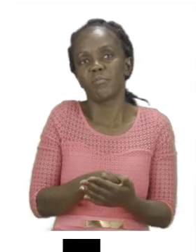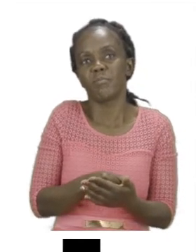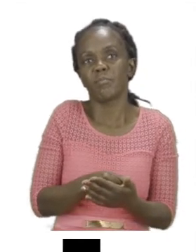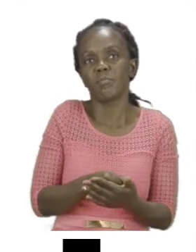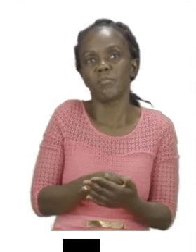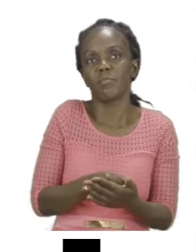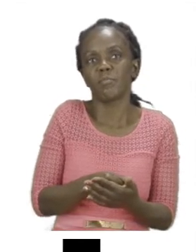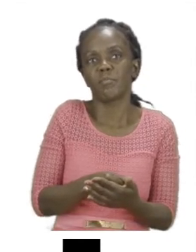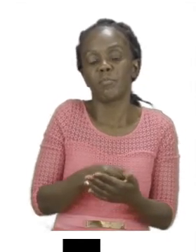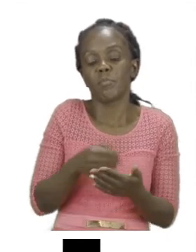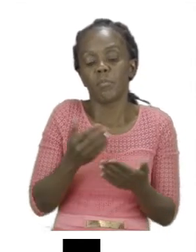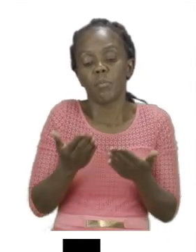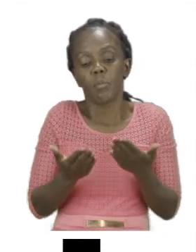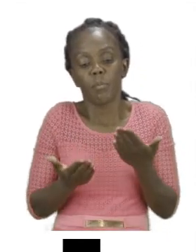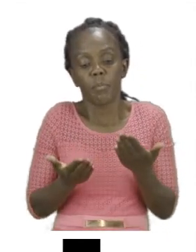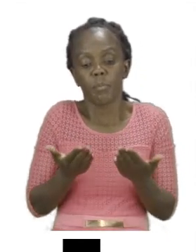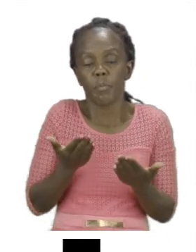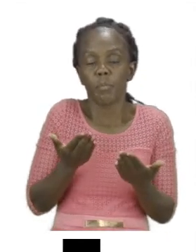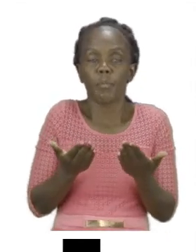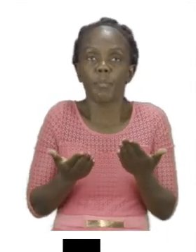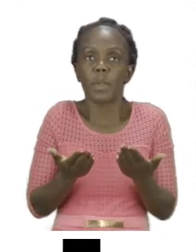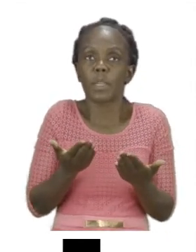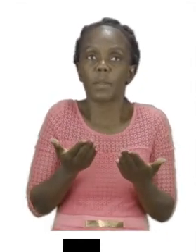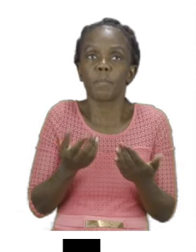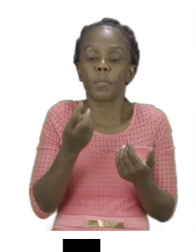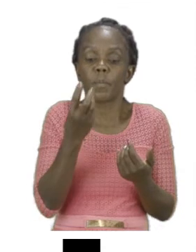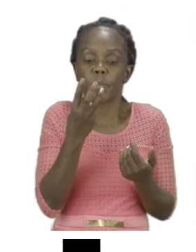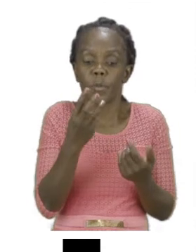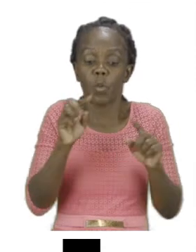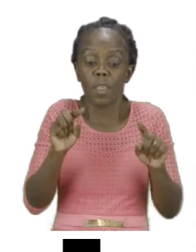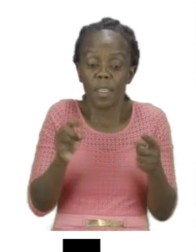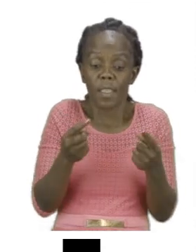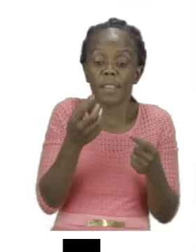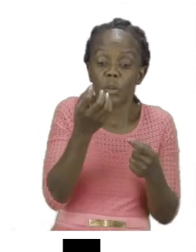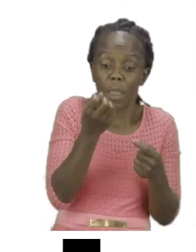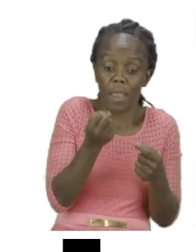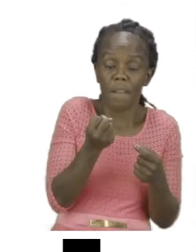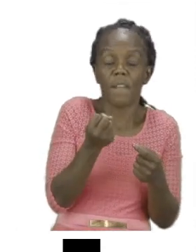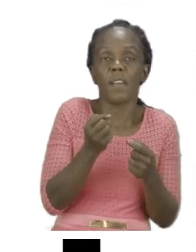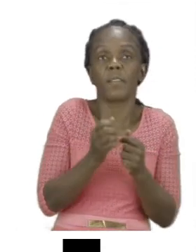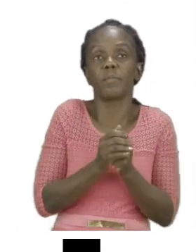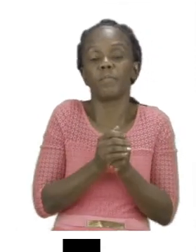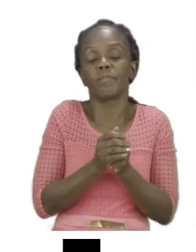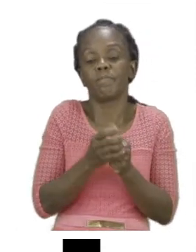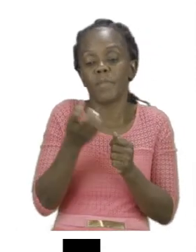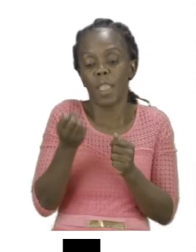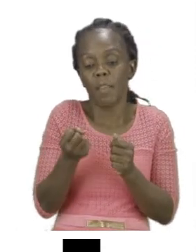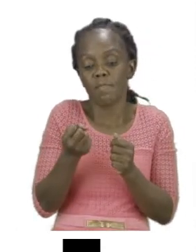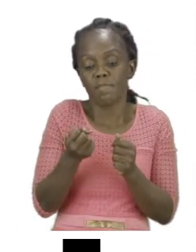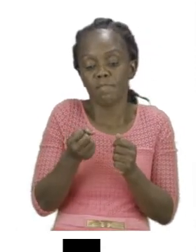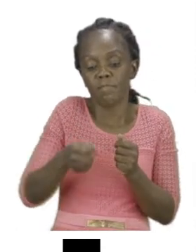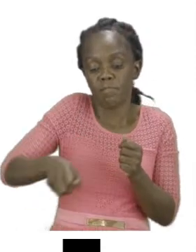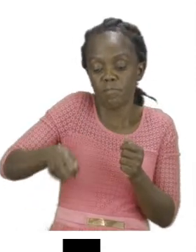comparing the three things that we have there. We have a sack of flour.